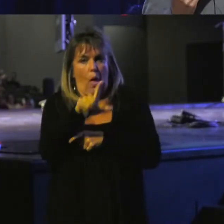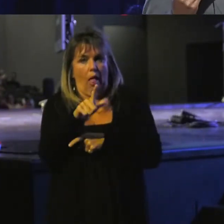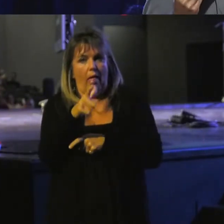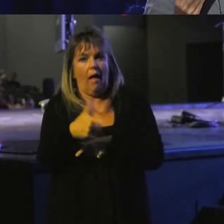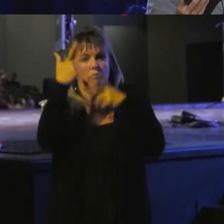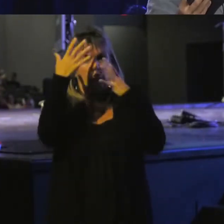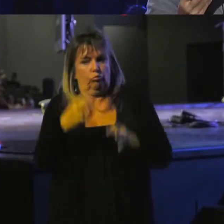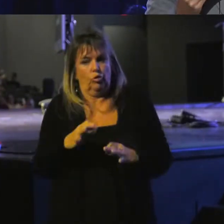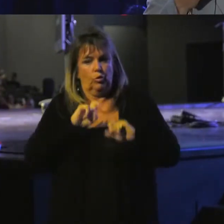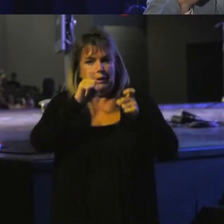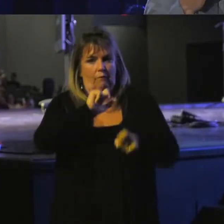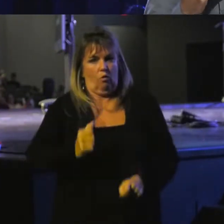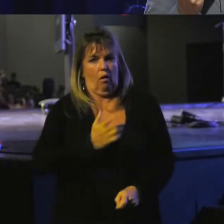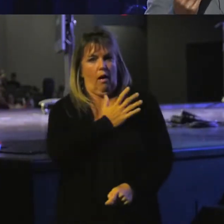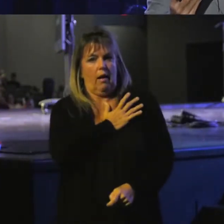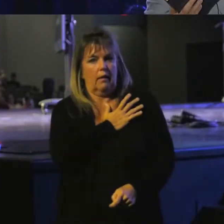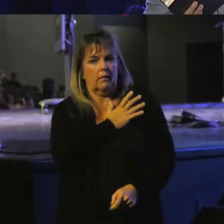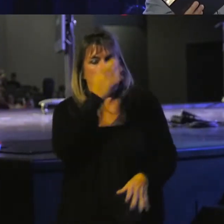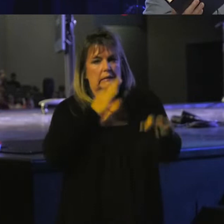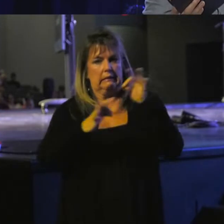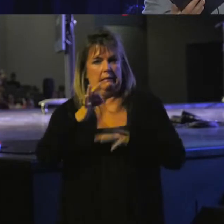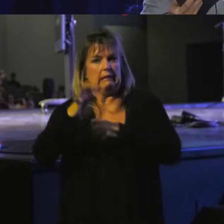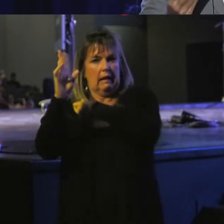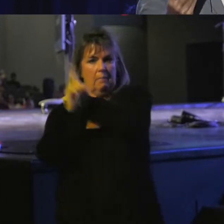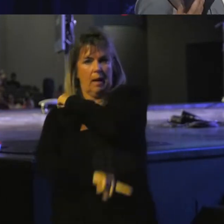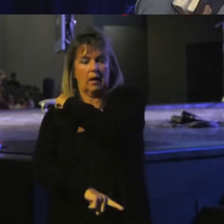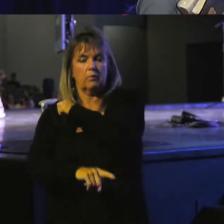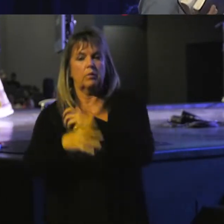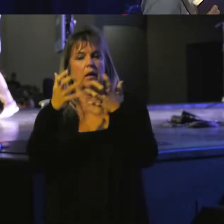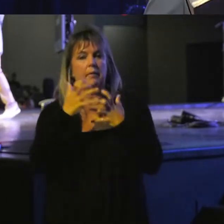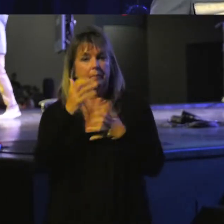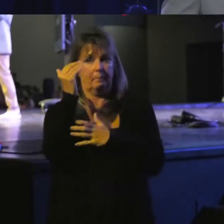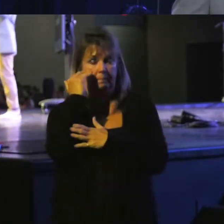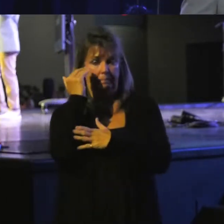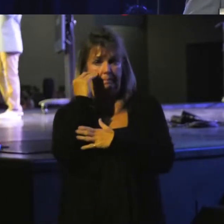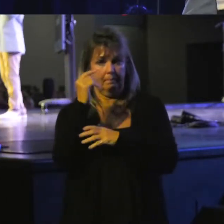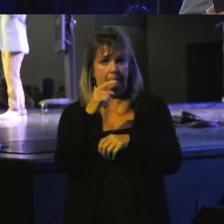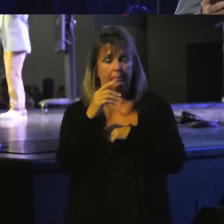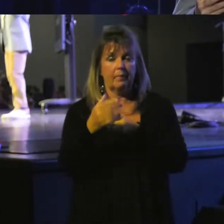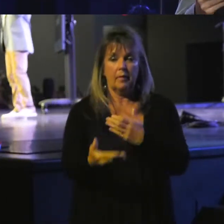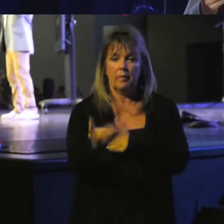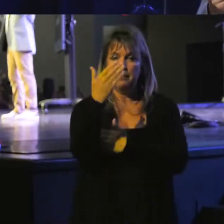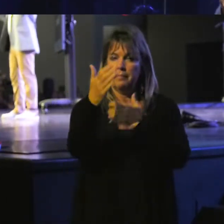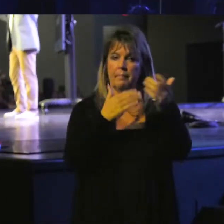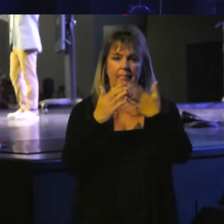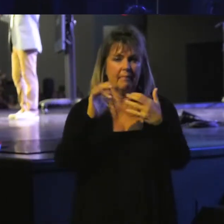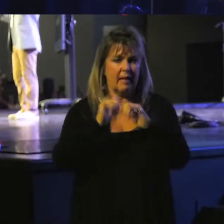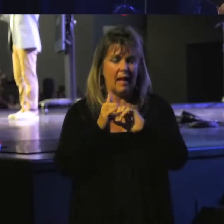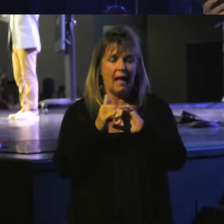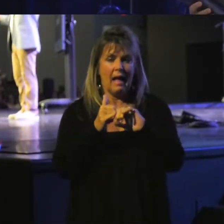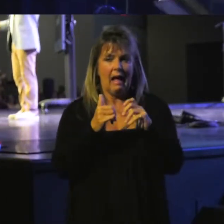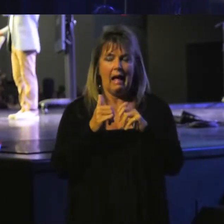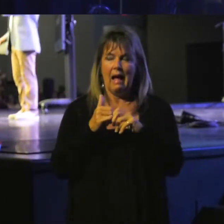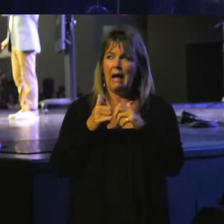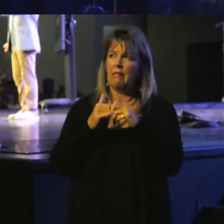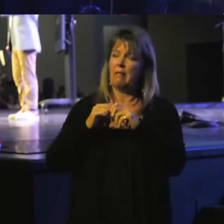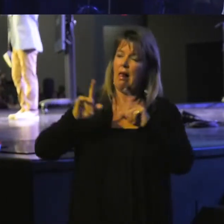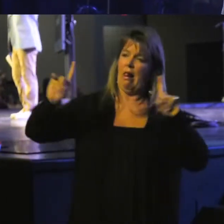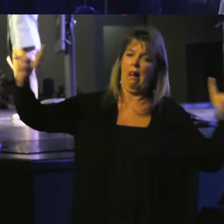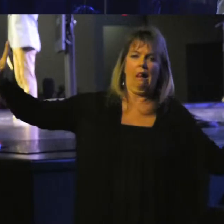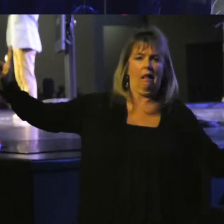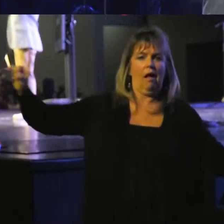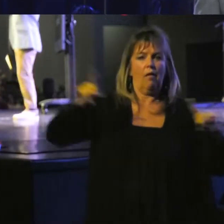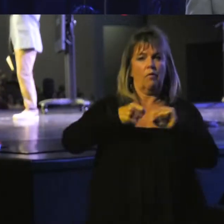to give grace instead of punishment. I want you to know this morning that no matter how far you may feel from God,